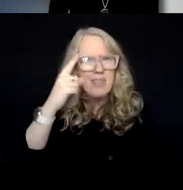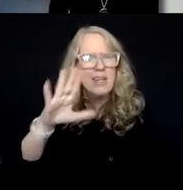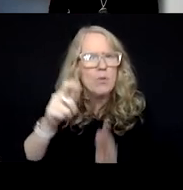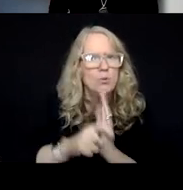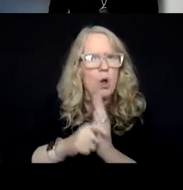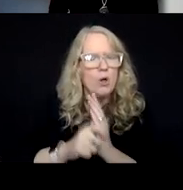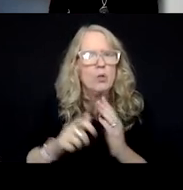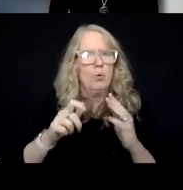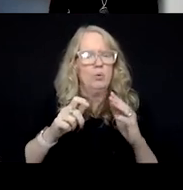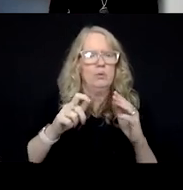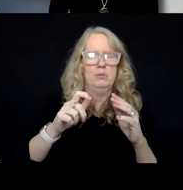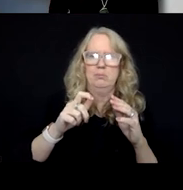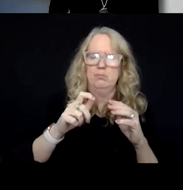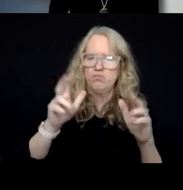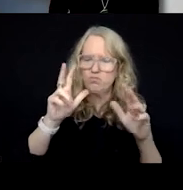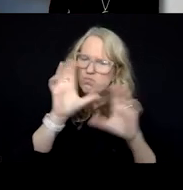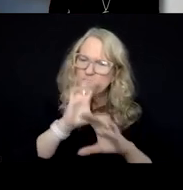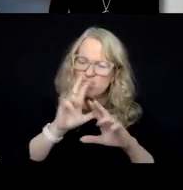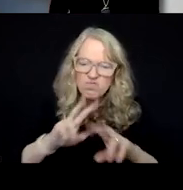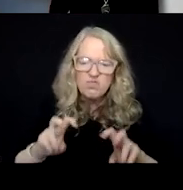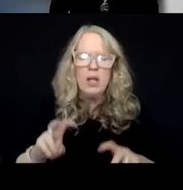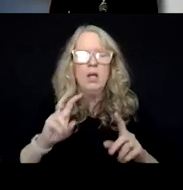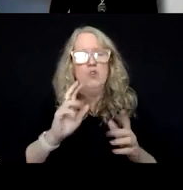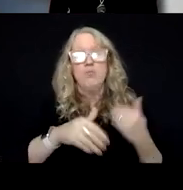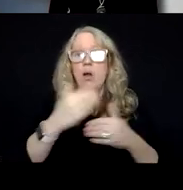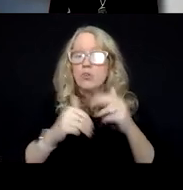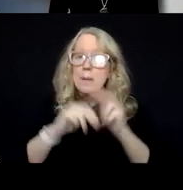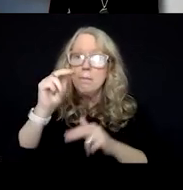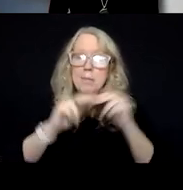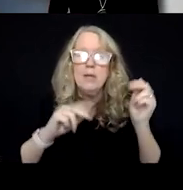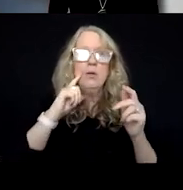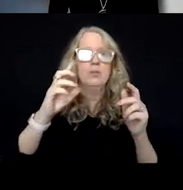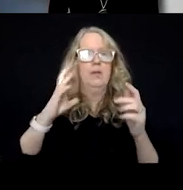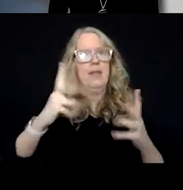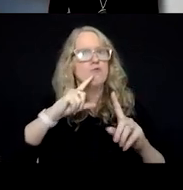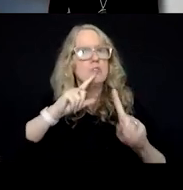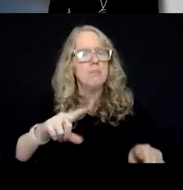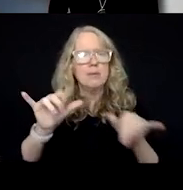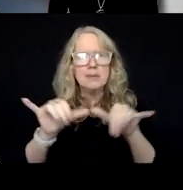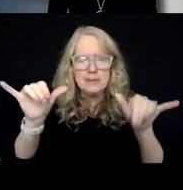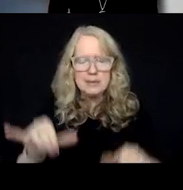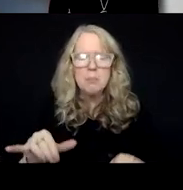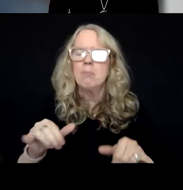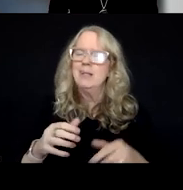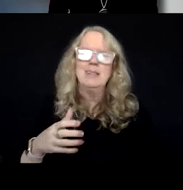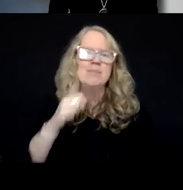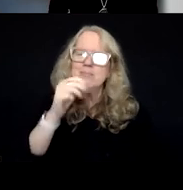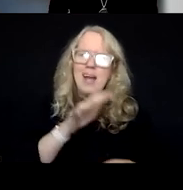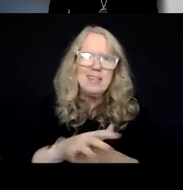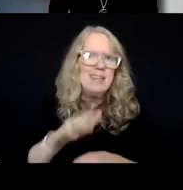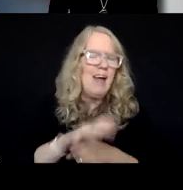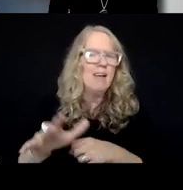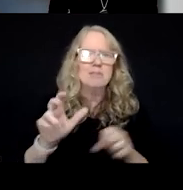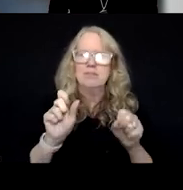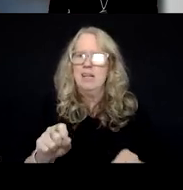that while there have been progress to build the crisis response system, there's simply not enough capacity and